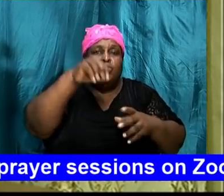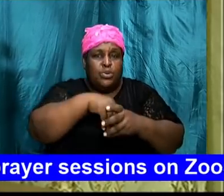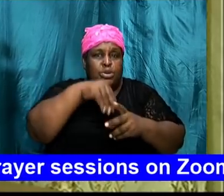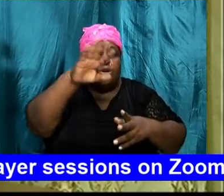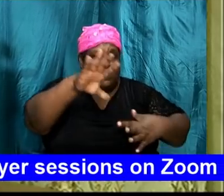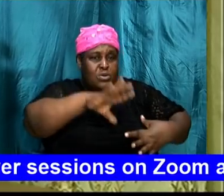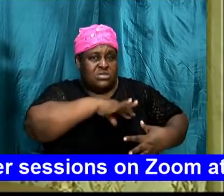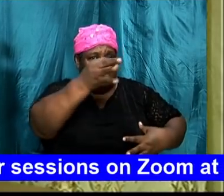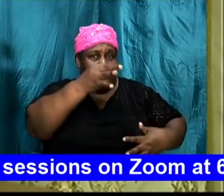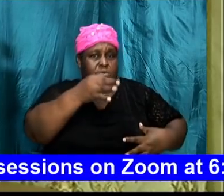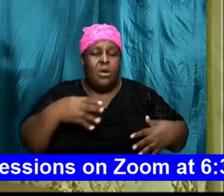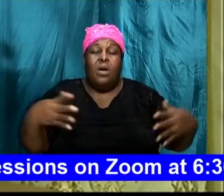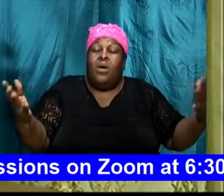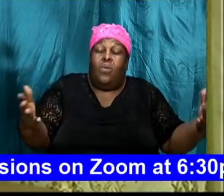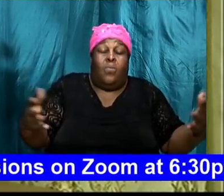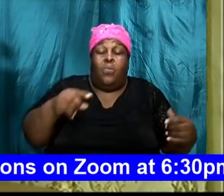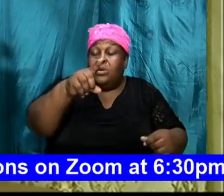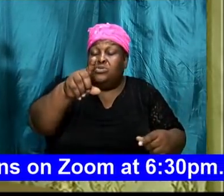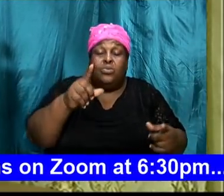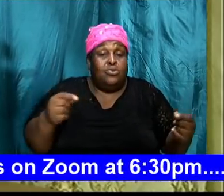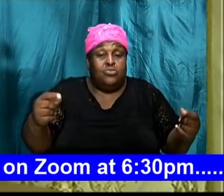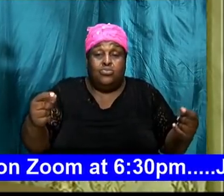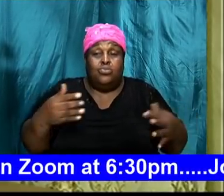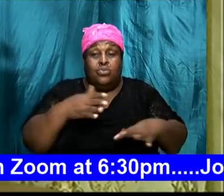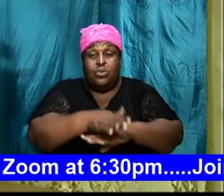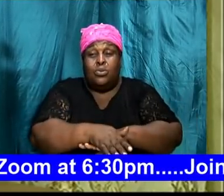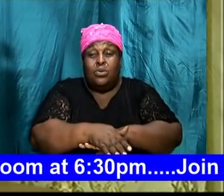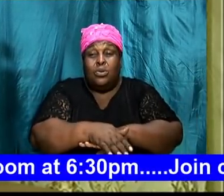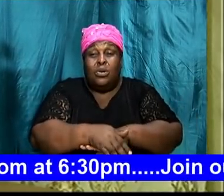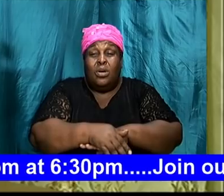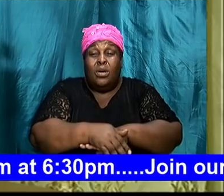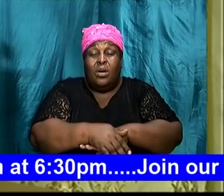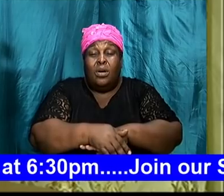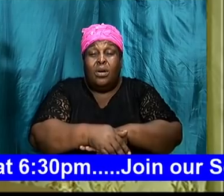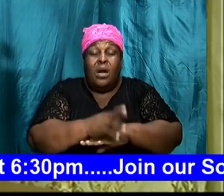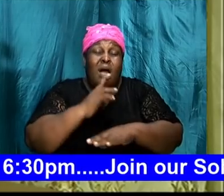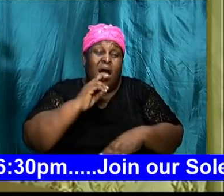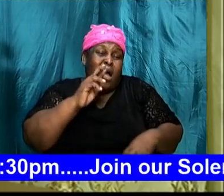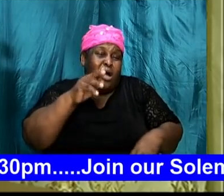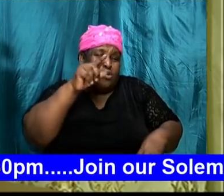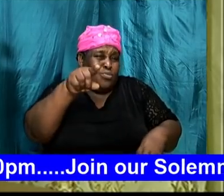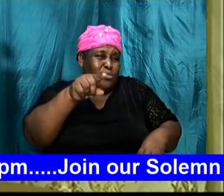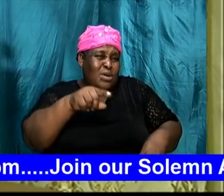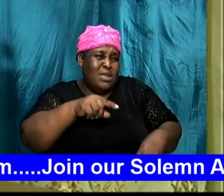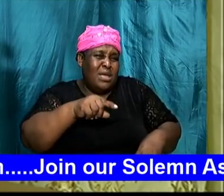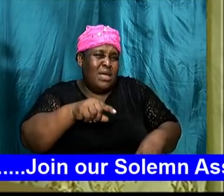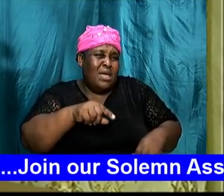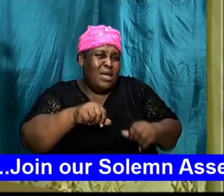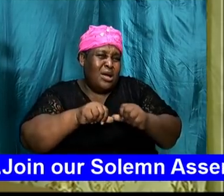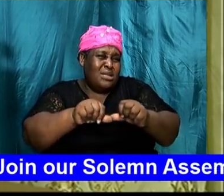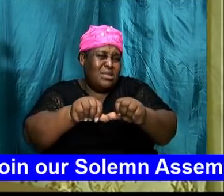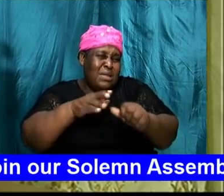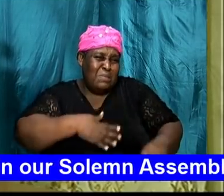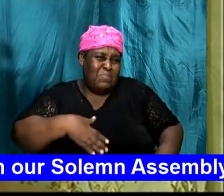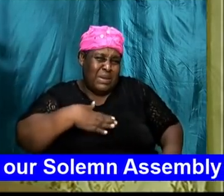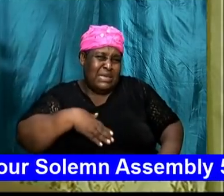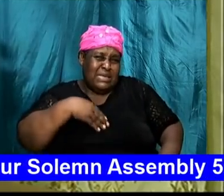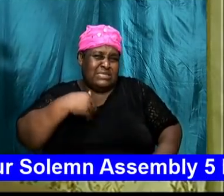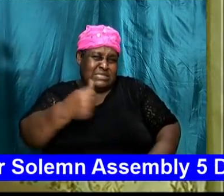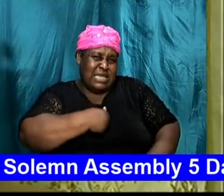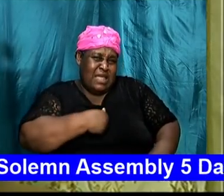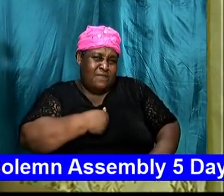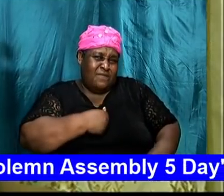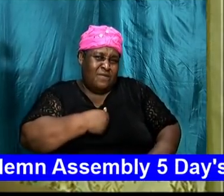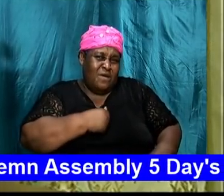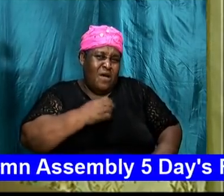is it that you are going to do are you going to watch face and please men and try to please yourself or is it that